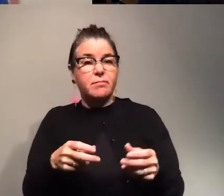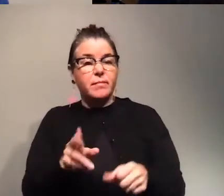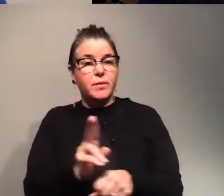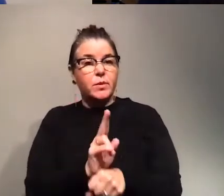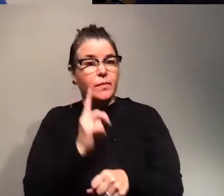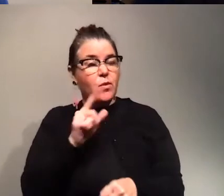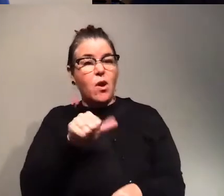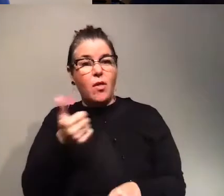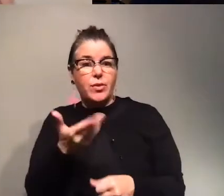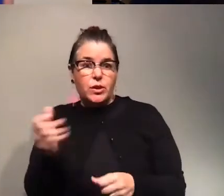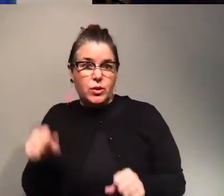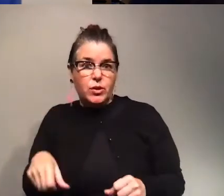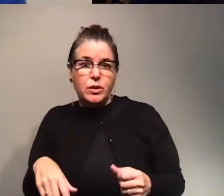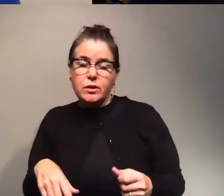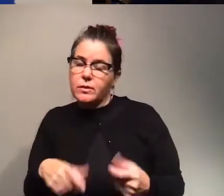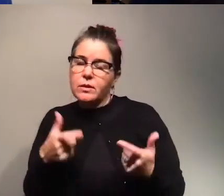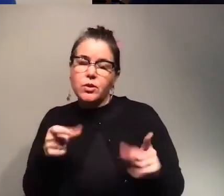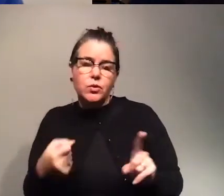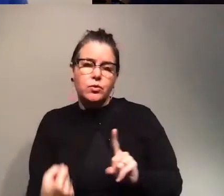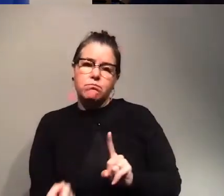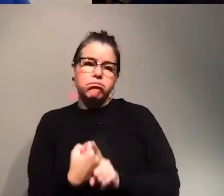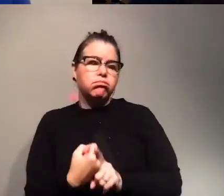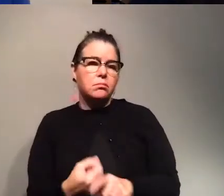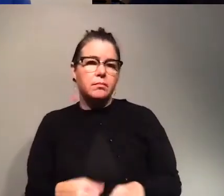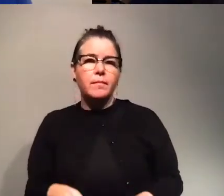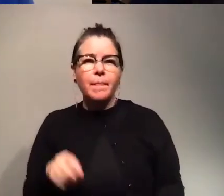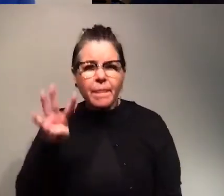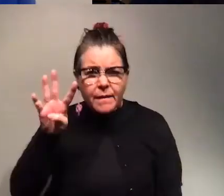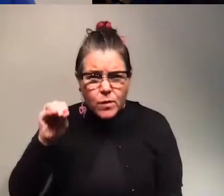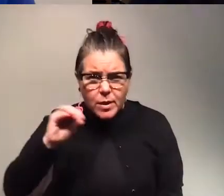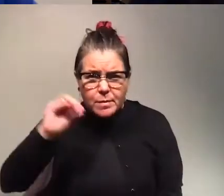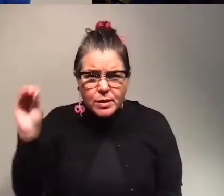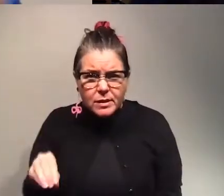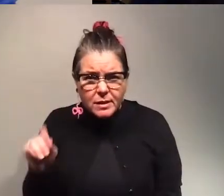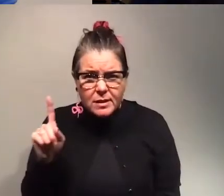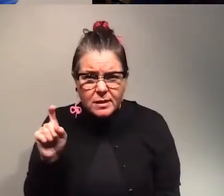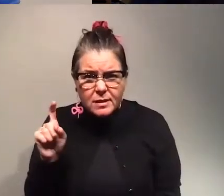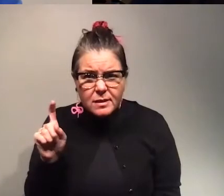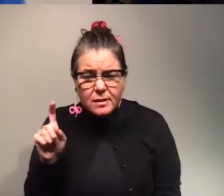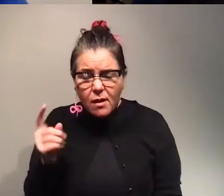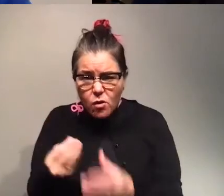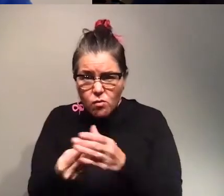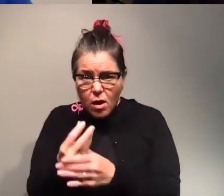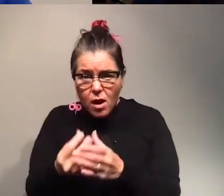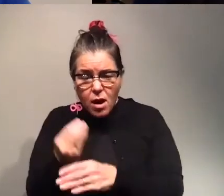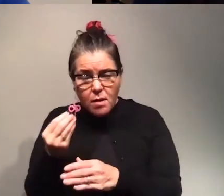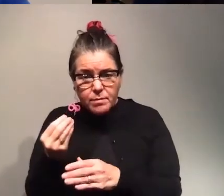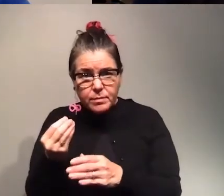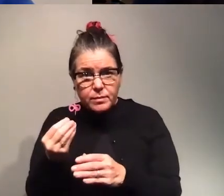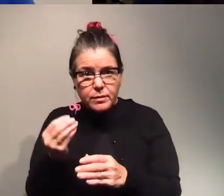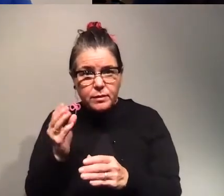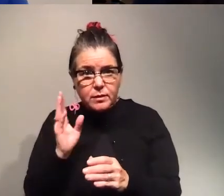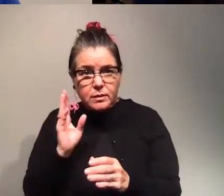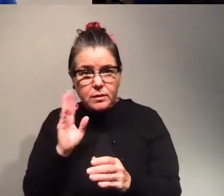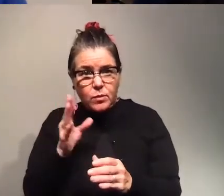other things it's just like huge do you say 40 percent of crops go down from plant diseases